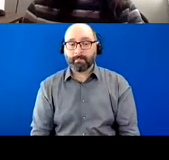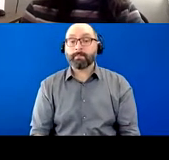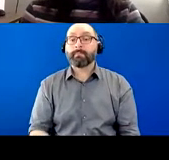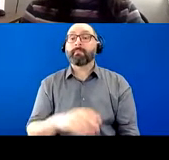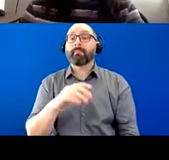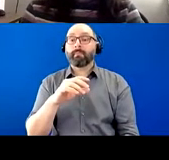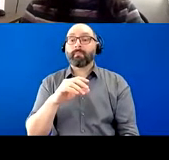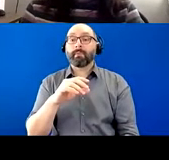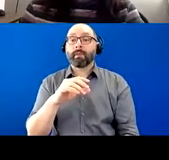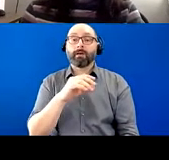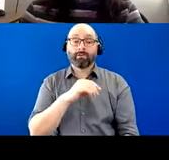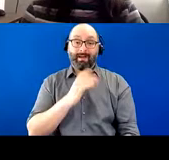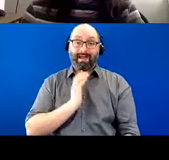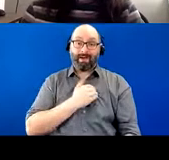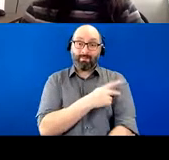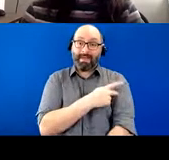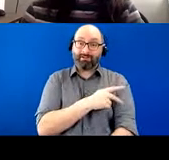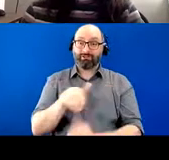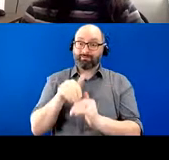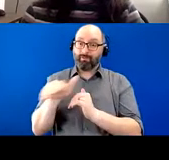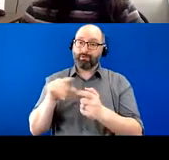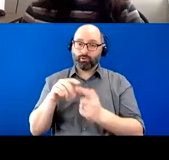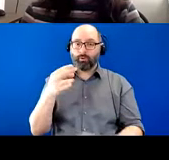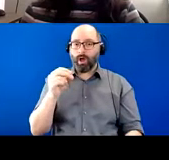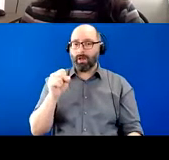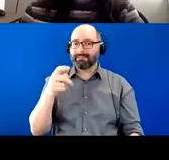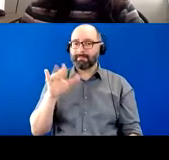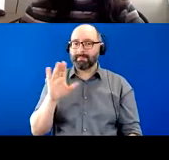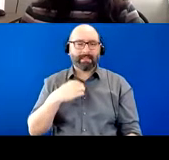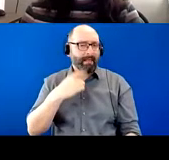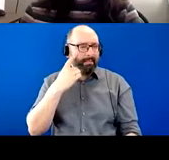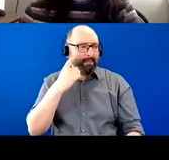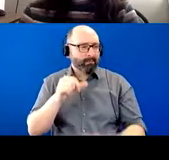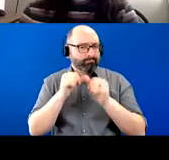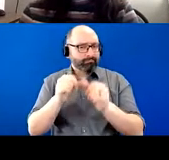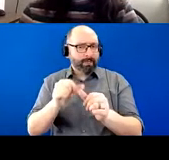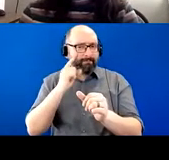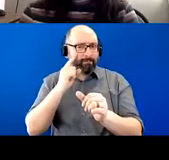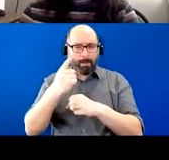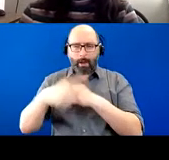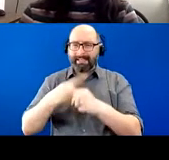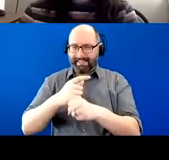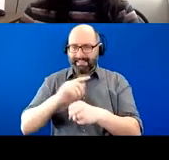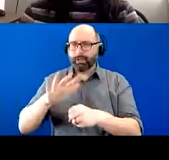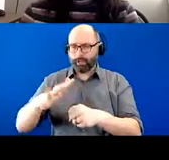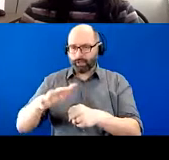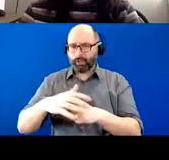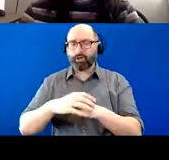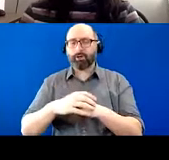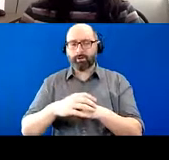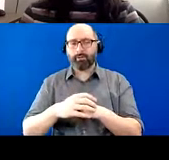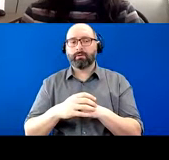he was referred to hospice, um, uh, and, you know, it, I think he was on it for, um, about a year or so, I believe. Um,